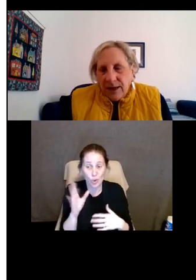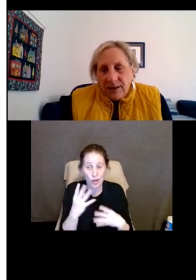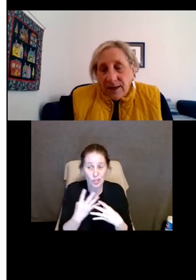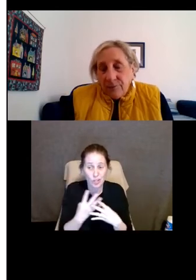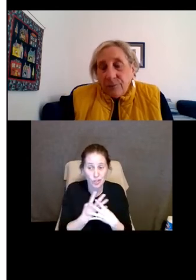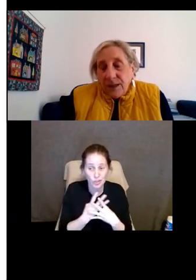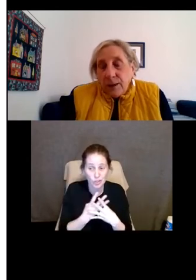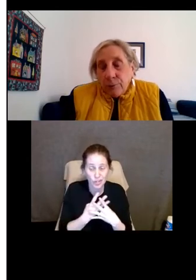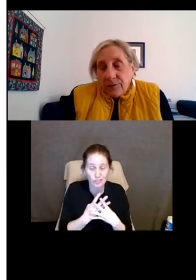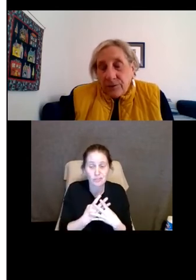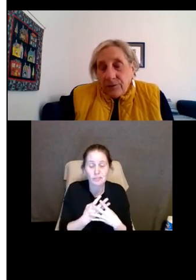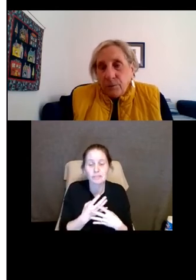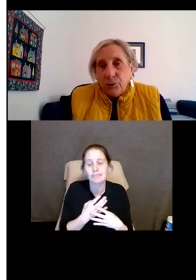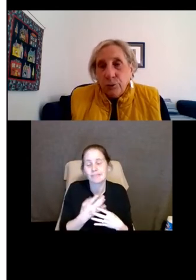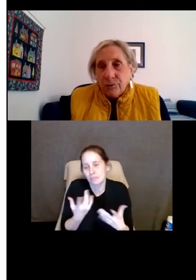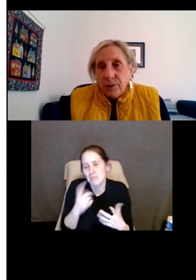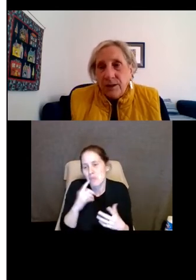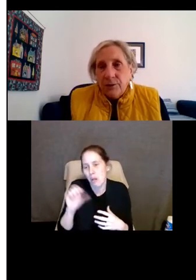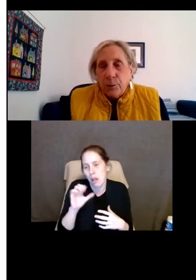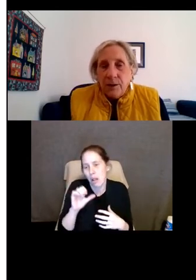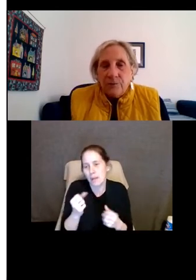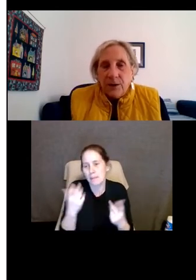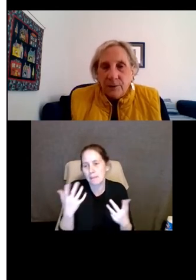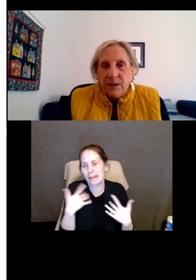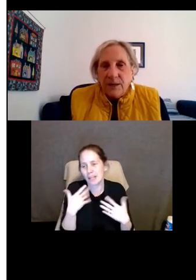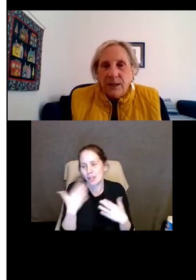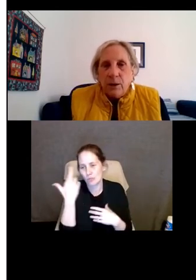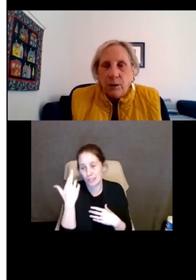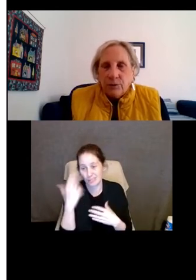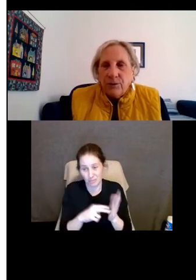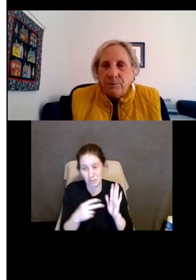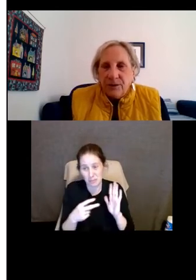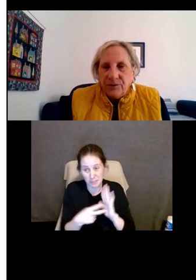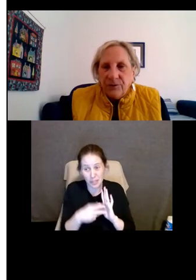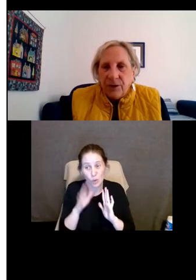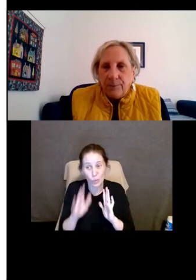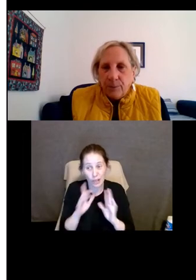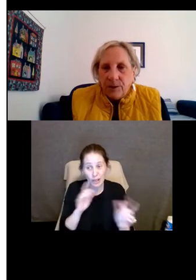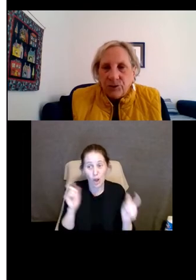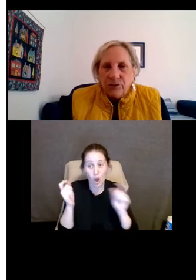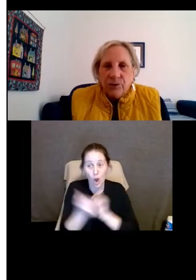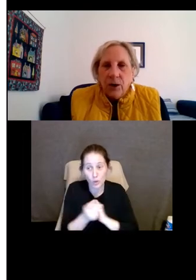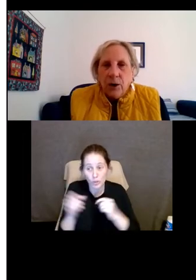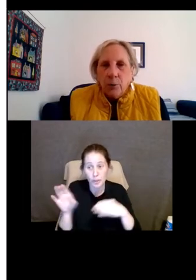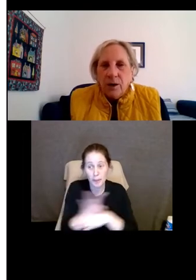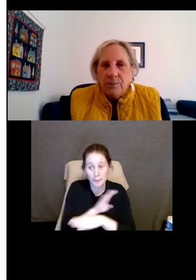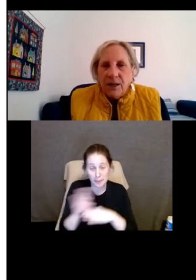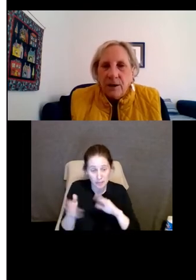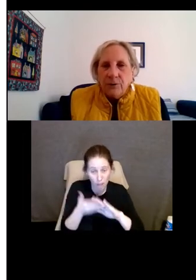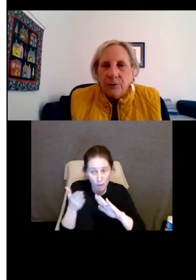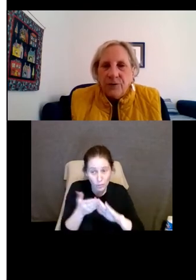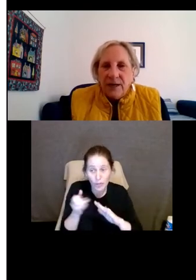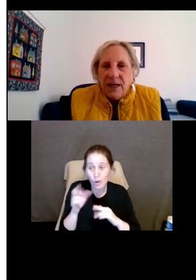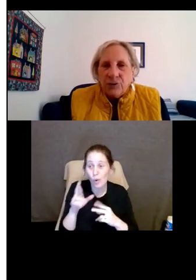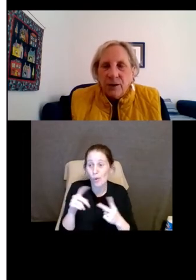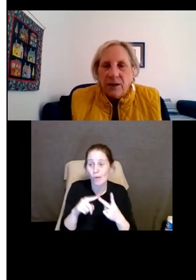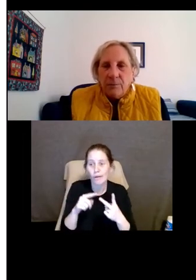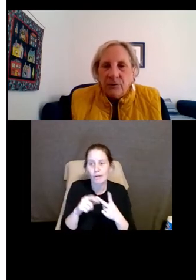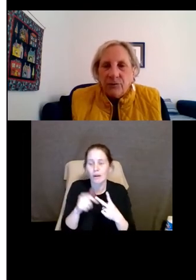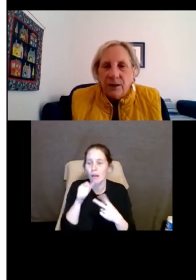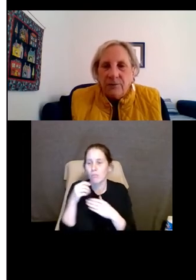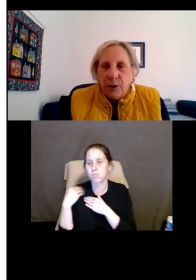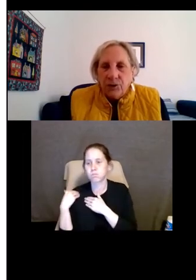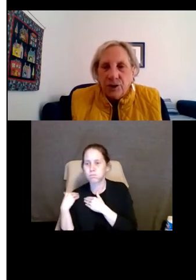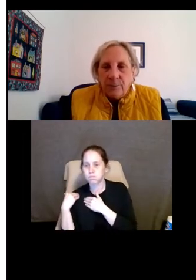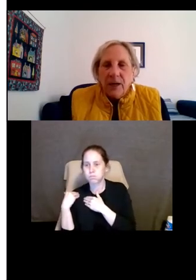and they give many reasons, but your screen is, would it fundamentally alter the business operations or would it be an undue financial